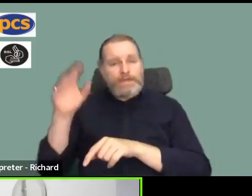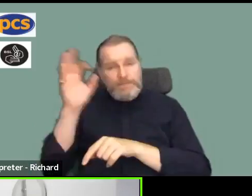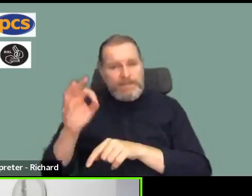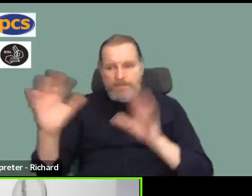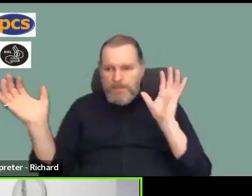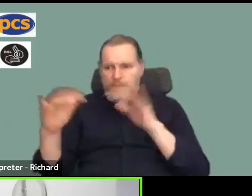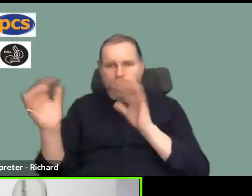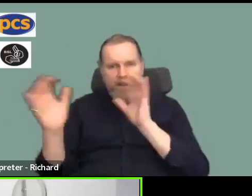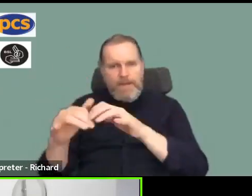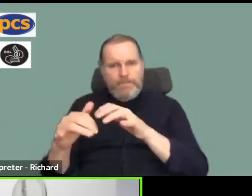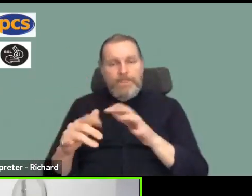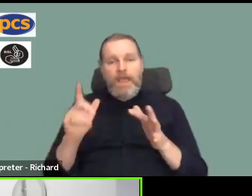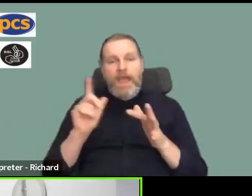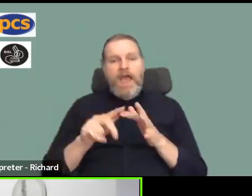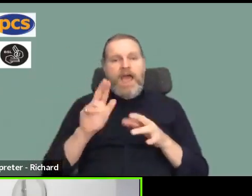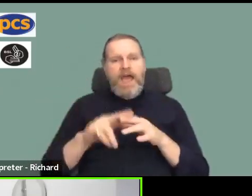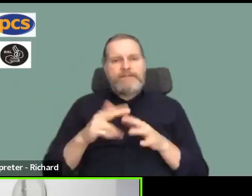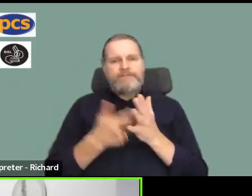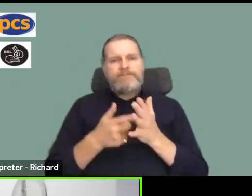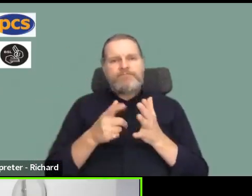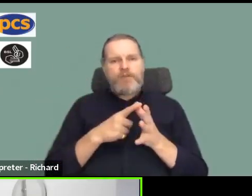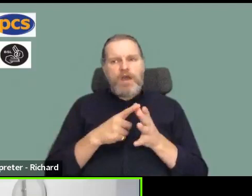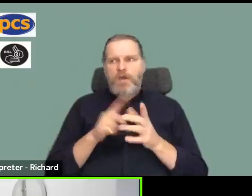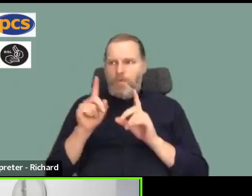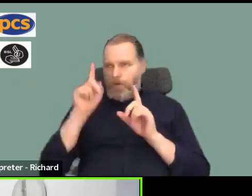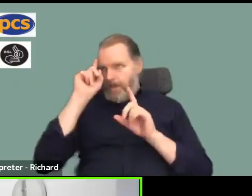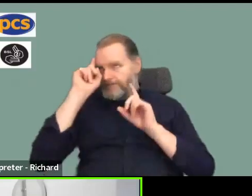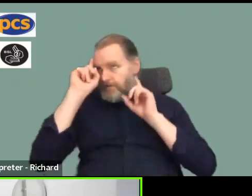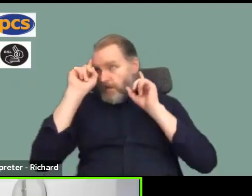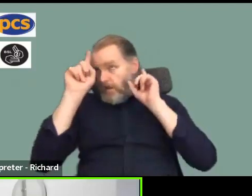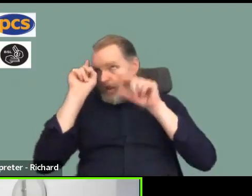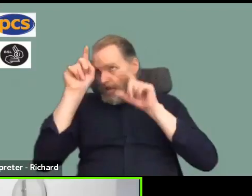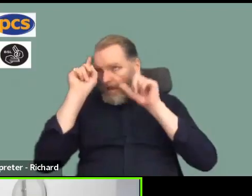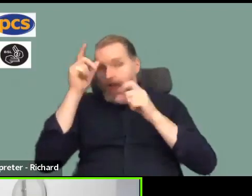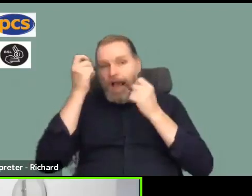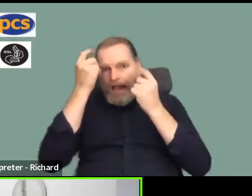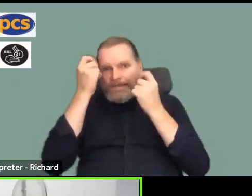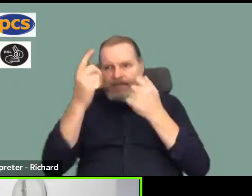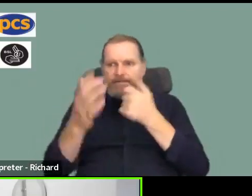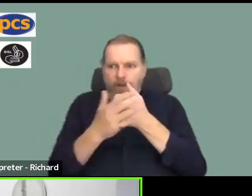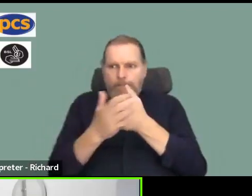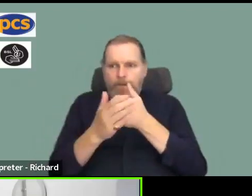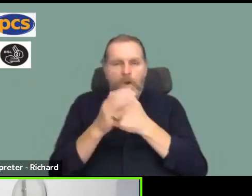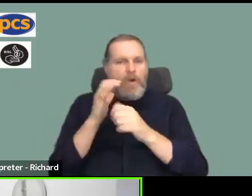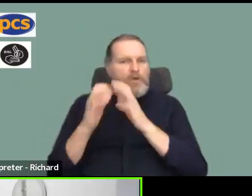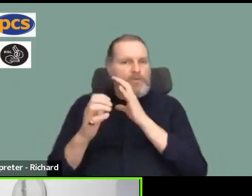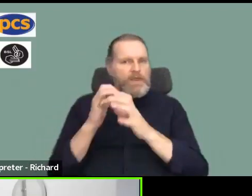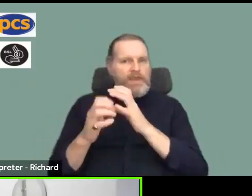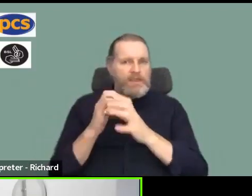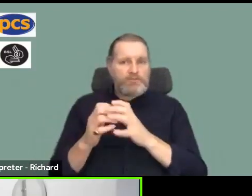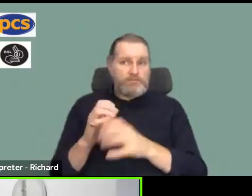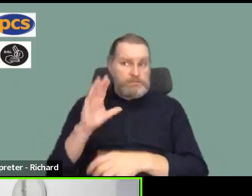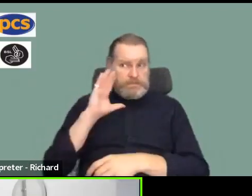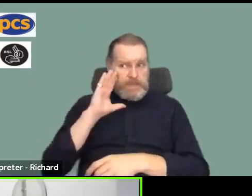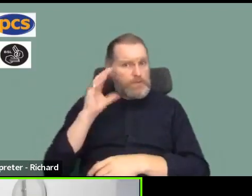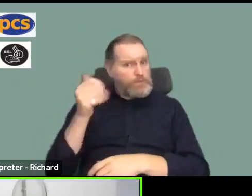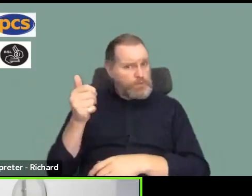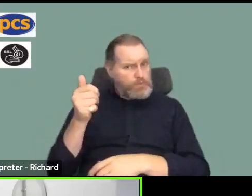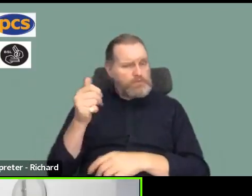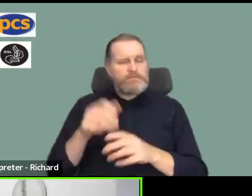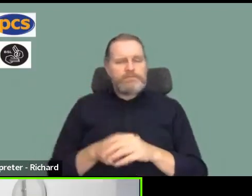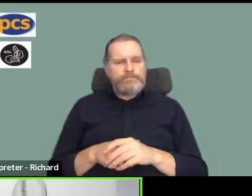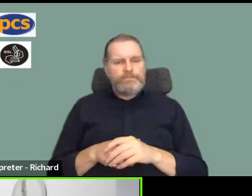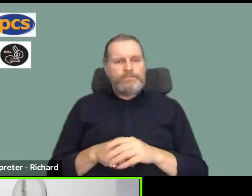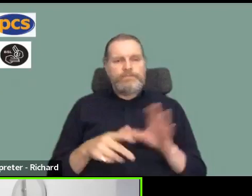The EFRA GC already has suggestions for more communications to get out. So that's good to hear. Kathy says,